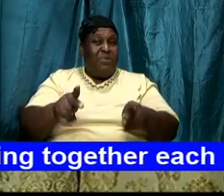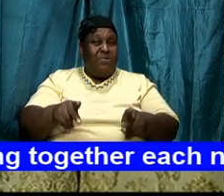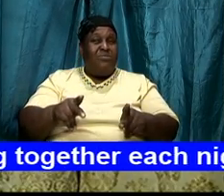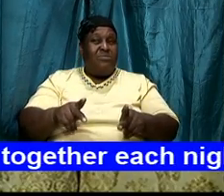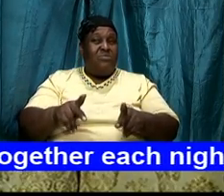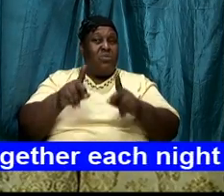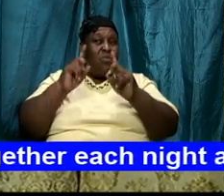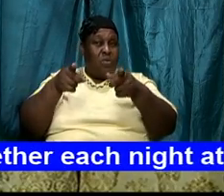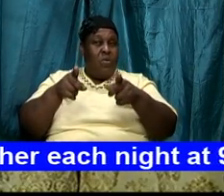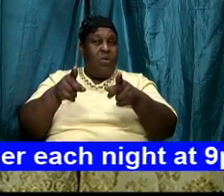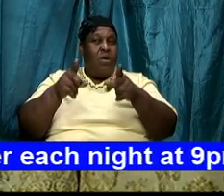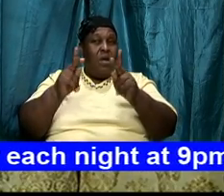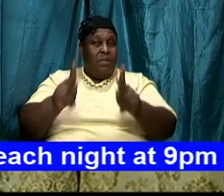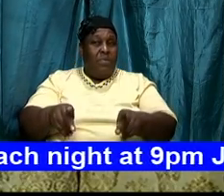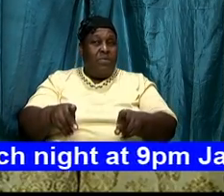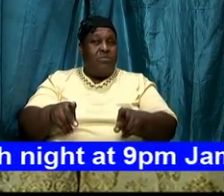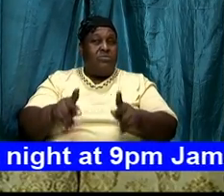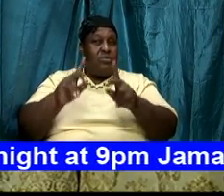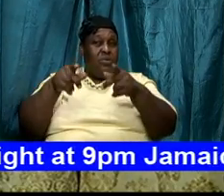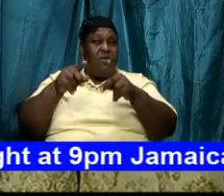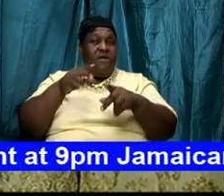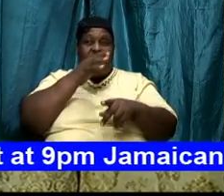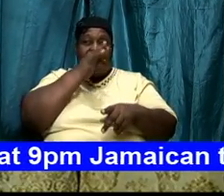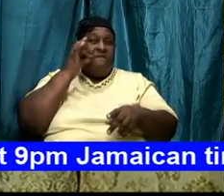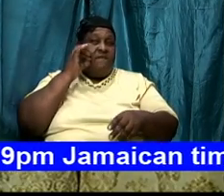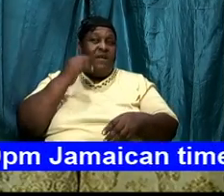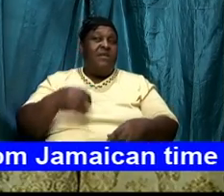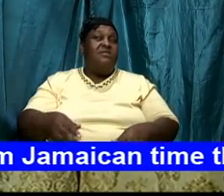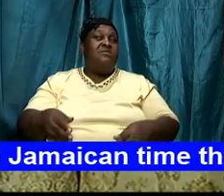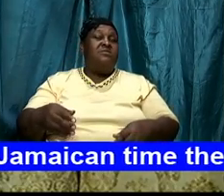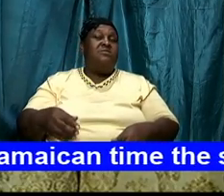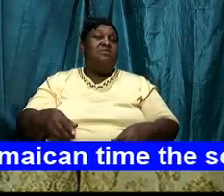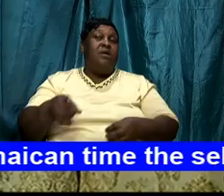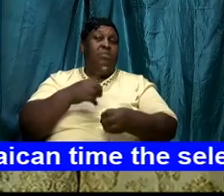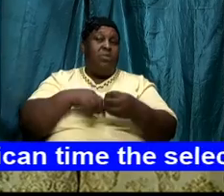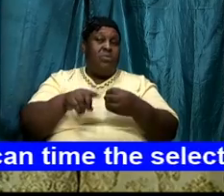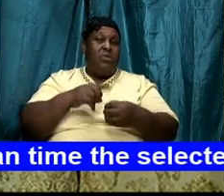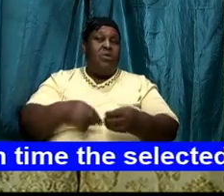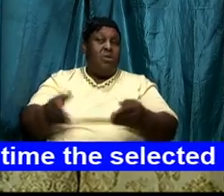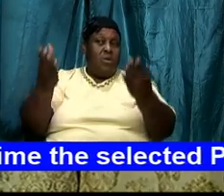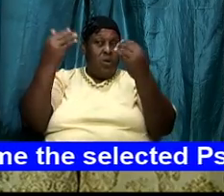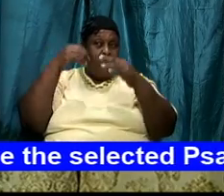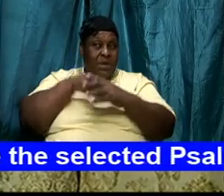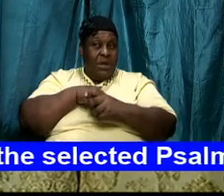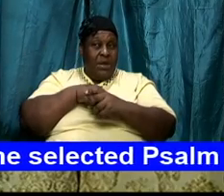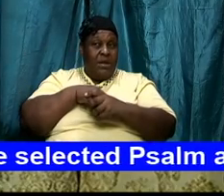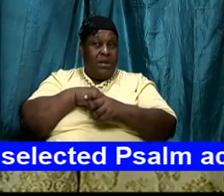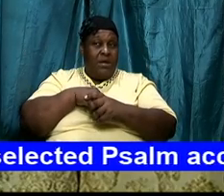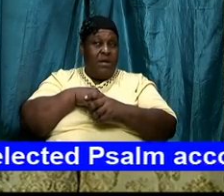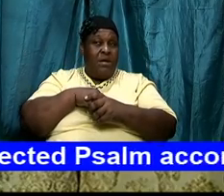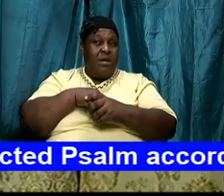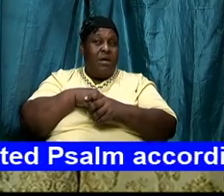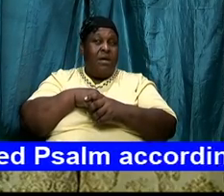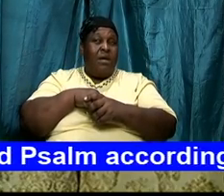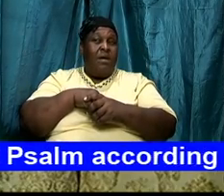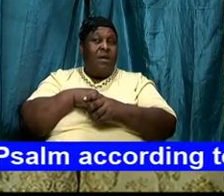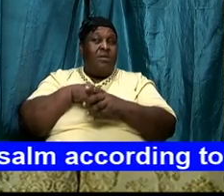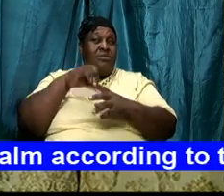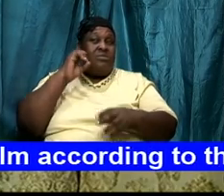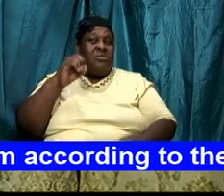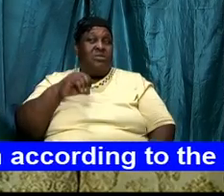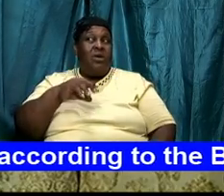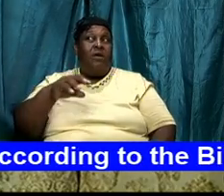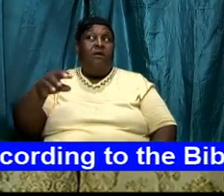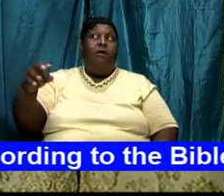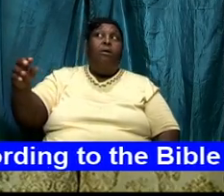she went on the fasting about came in she said she swung as far as she could go to